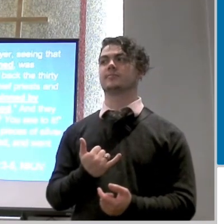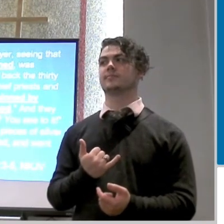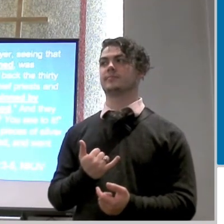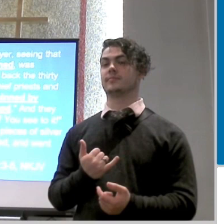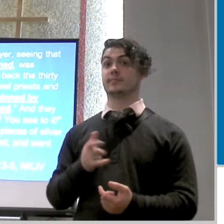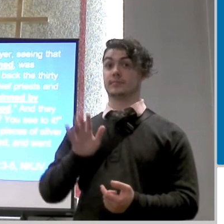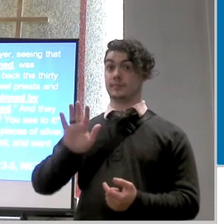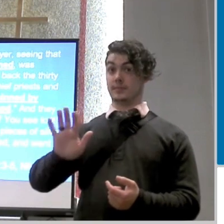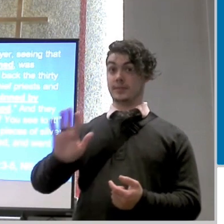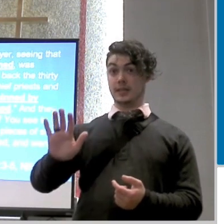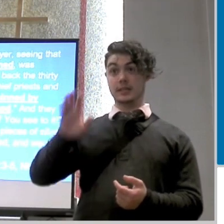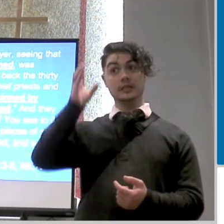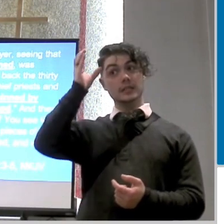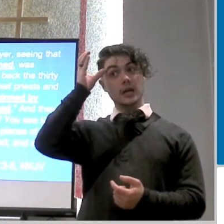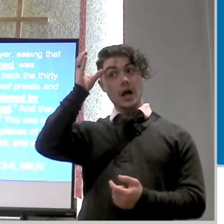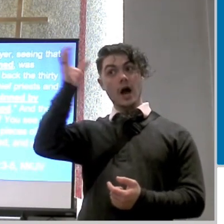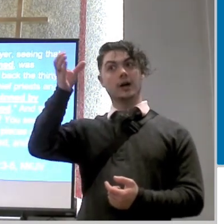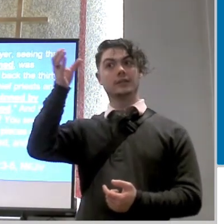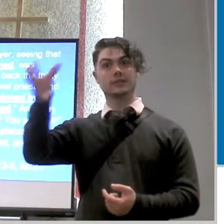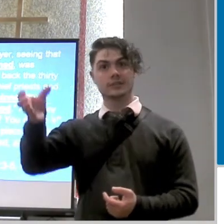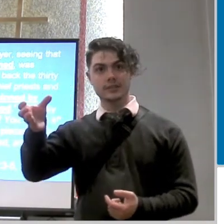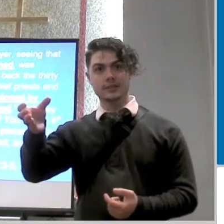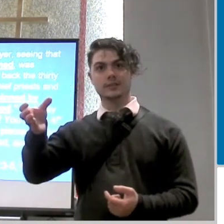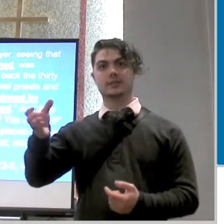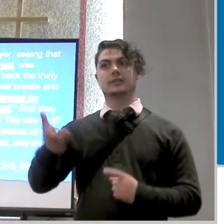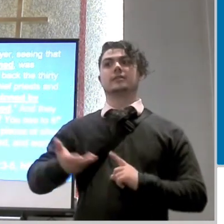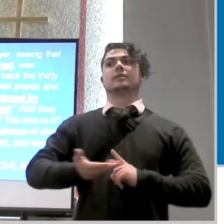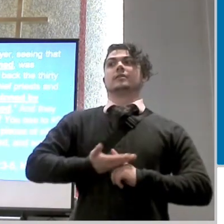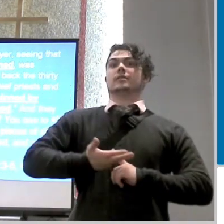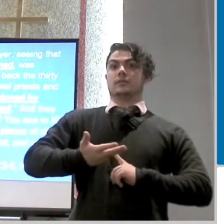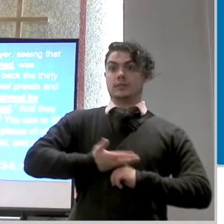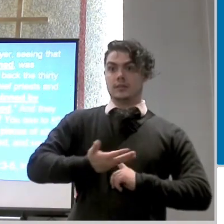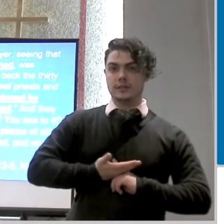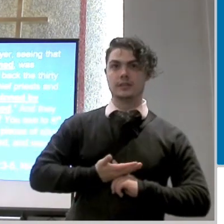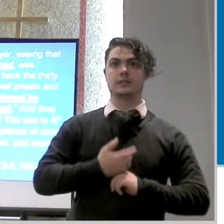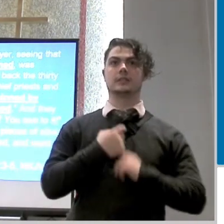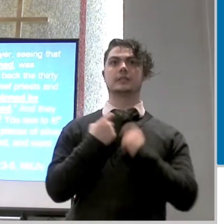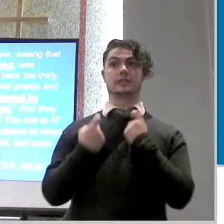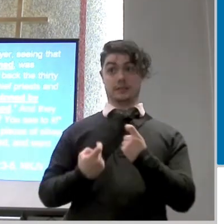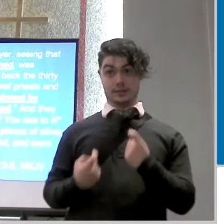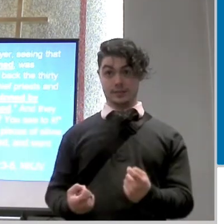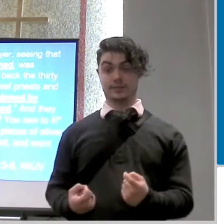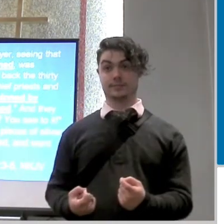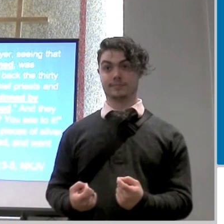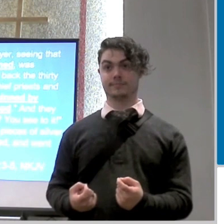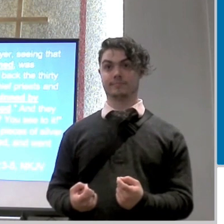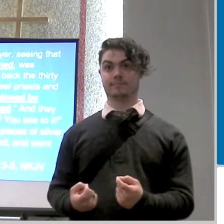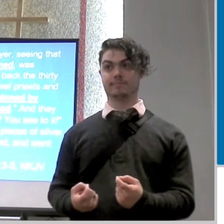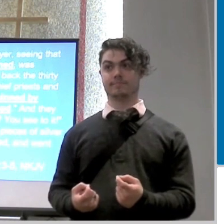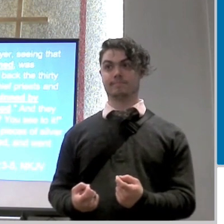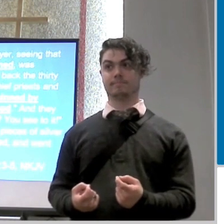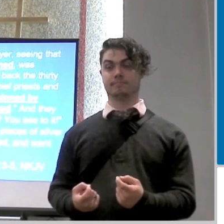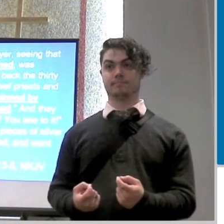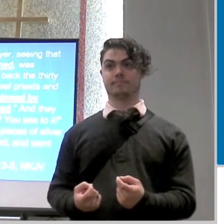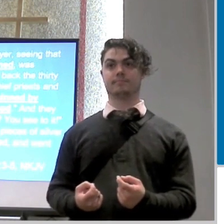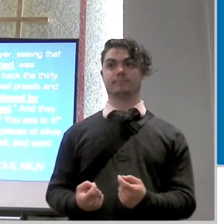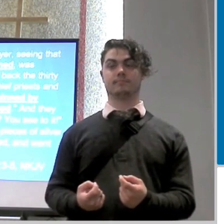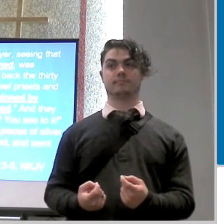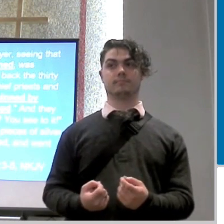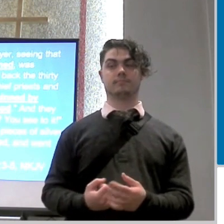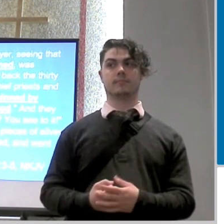conscience and god are convicting him of sin that's what's supposed to happen